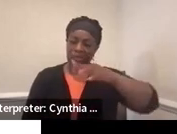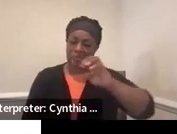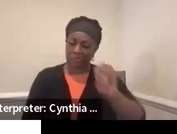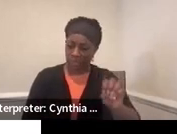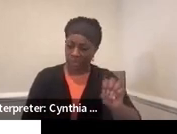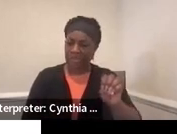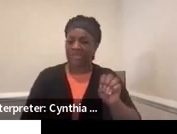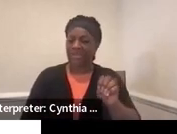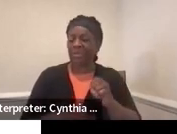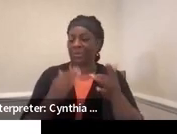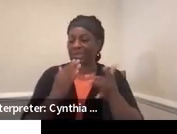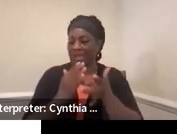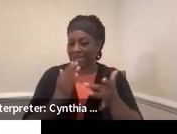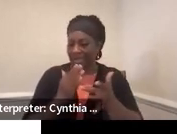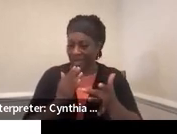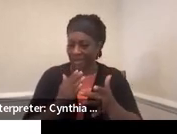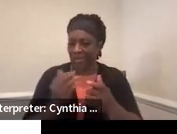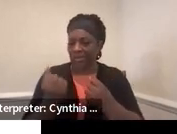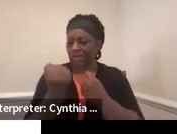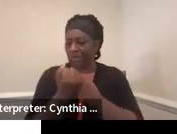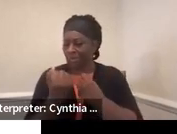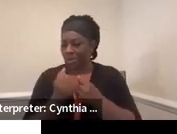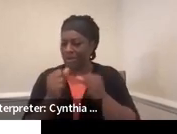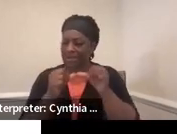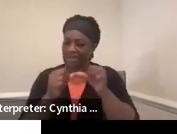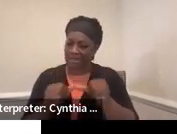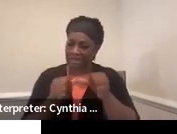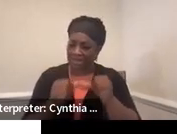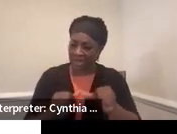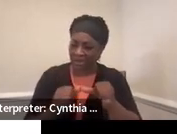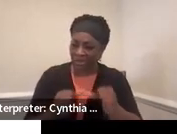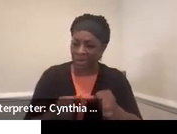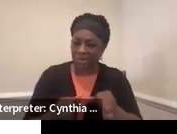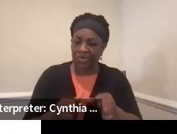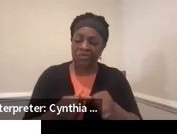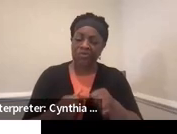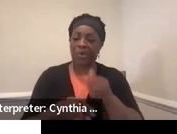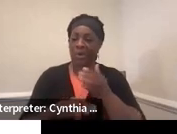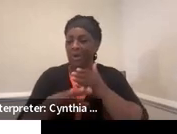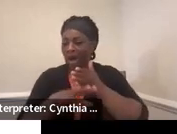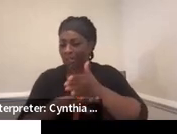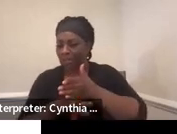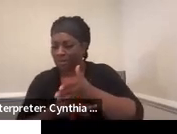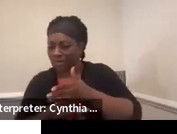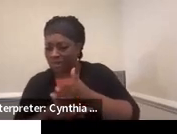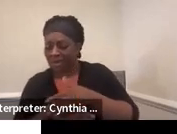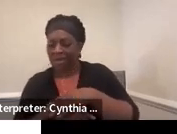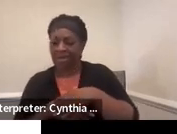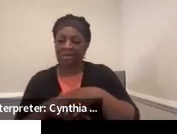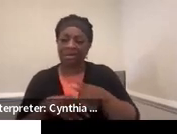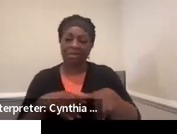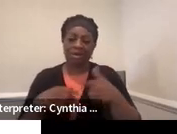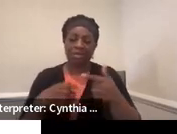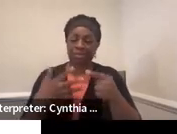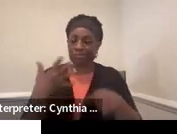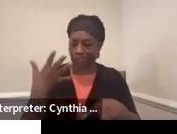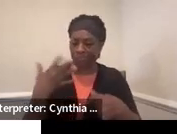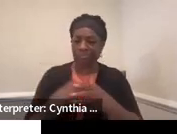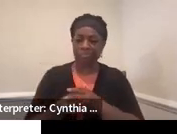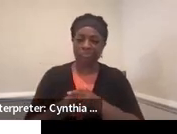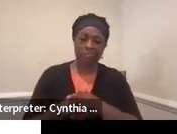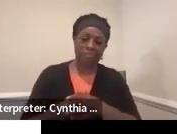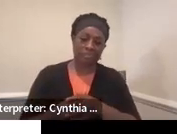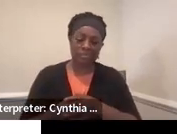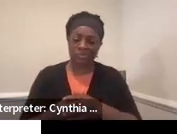with technology. This supports his continued exploration of marketing and carpentry. So just a couple of sentences. And